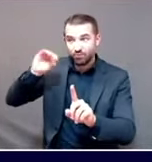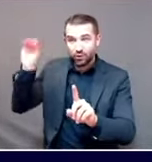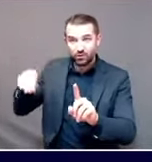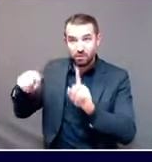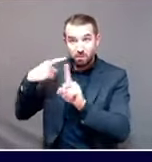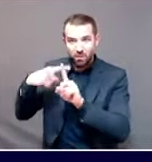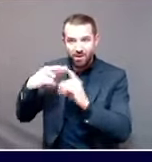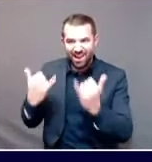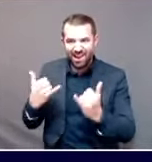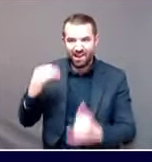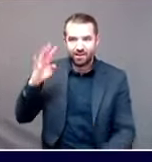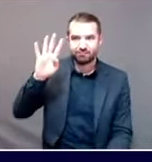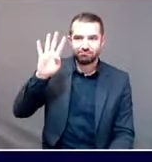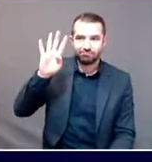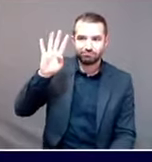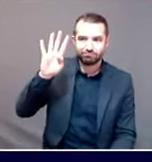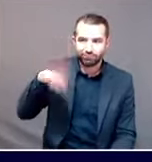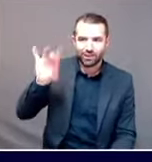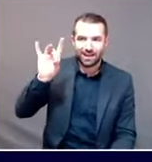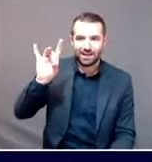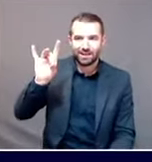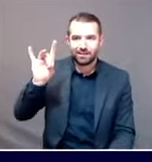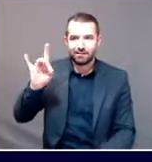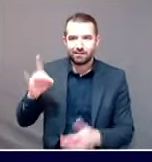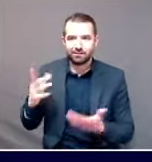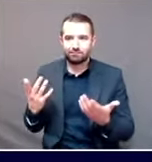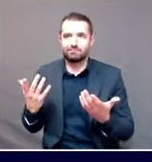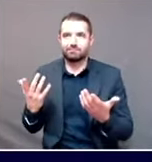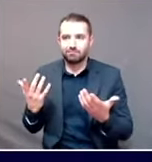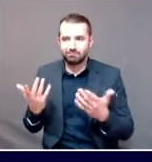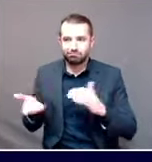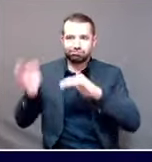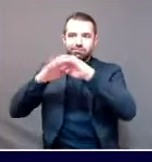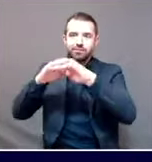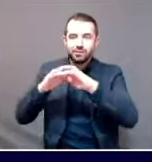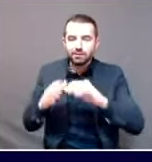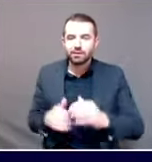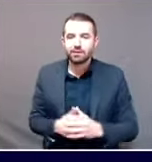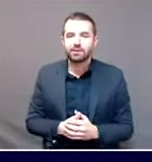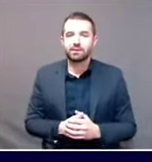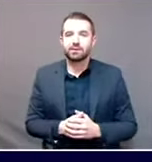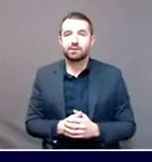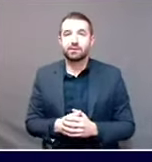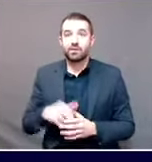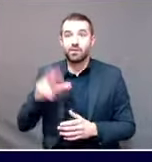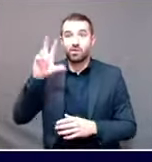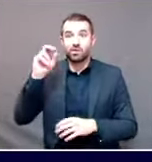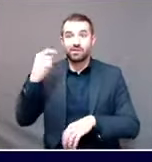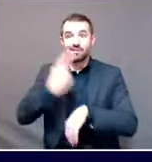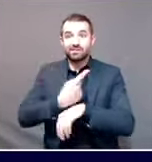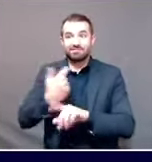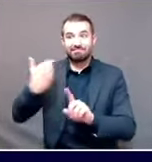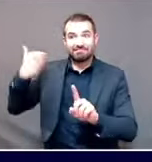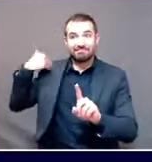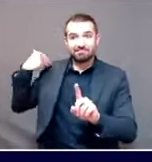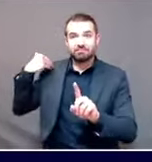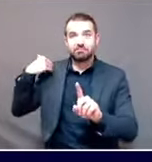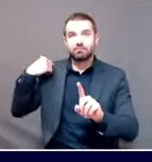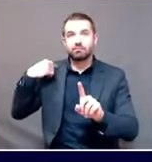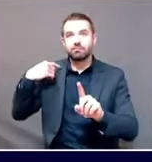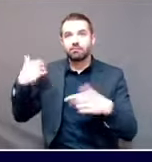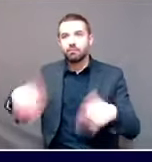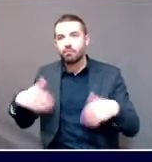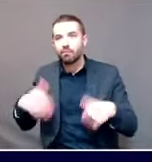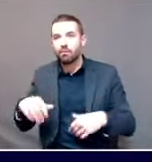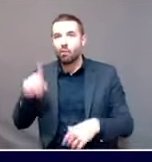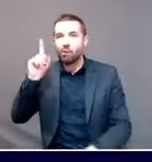30 days ago, we were wringing our hands when our positivity rate hit 1.5%. 30